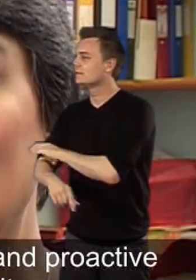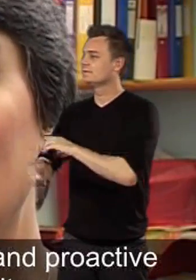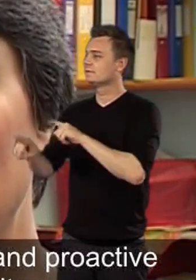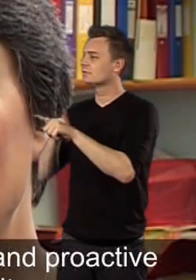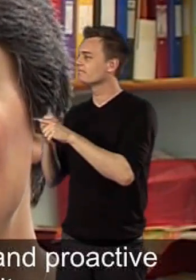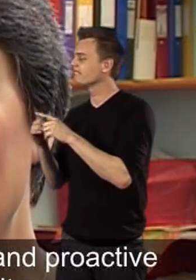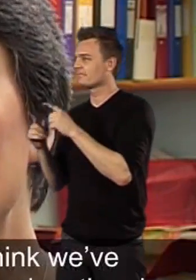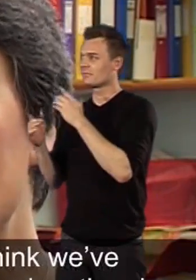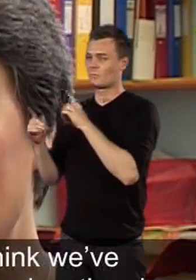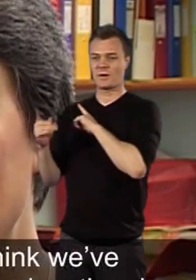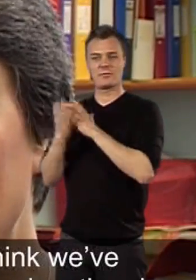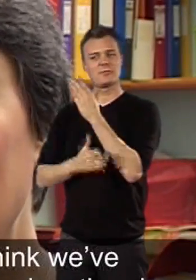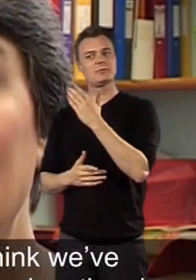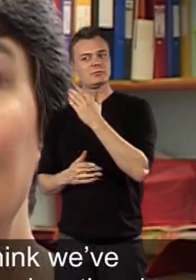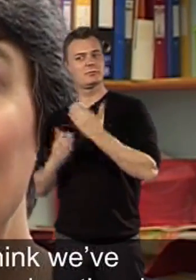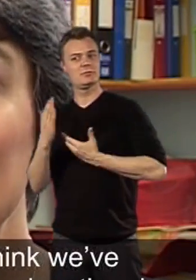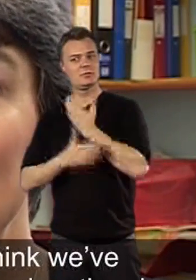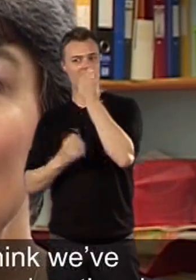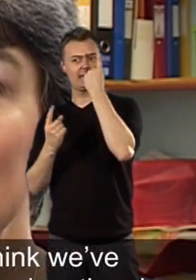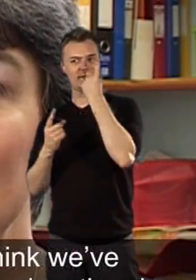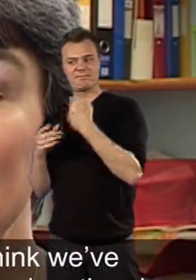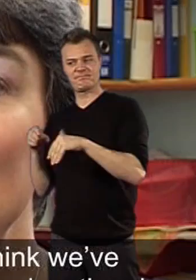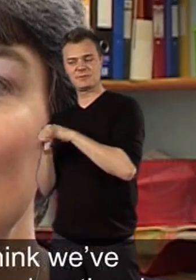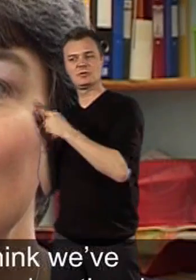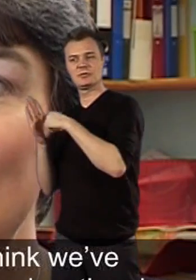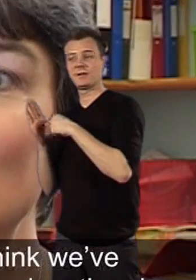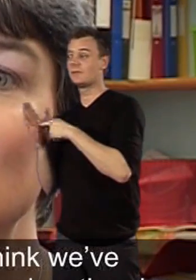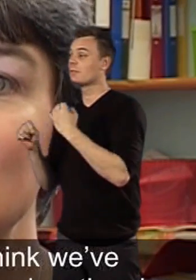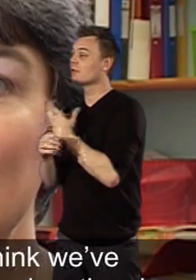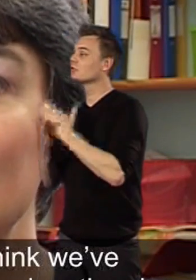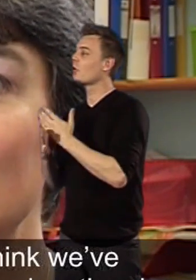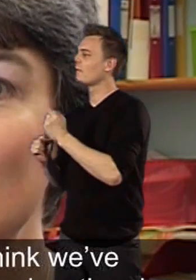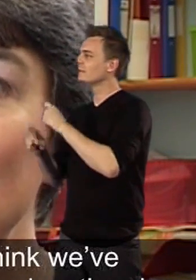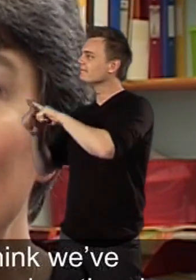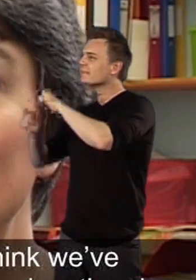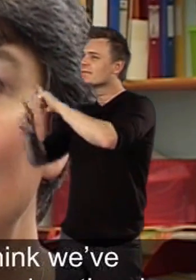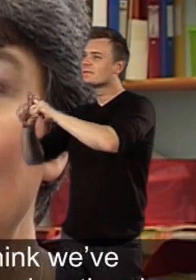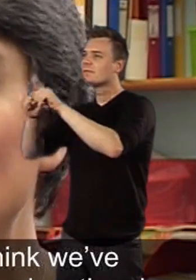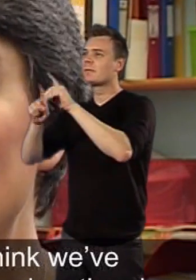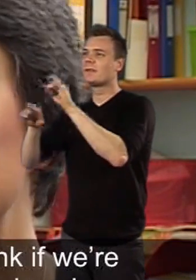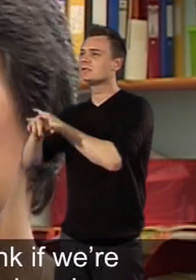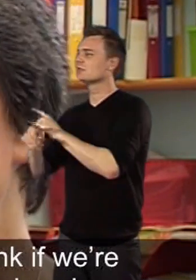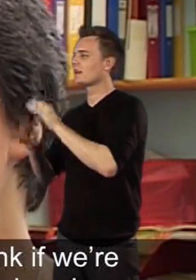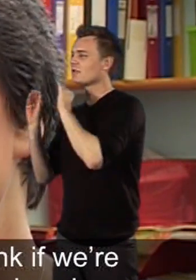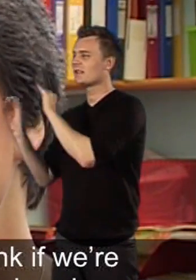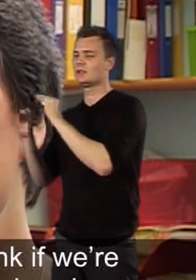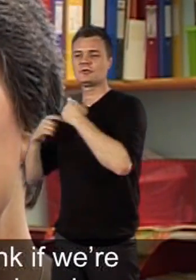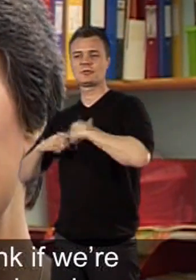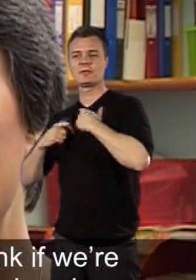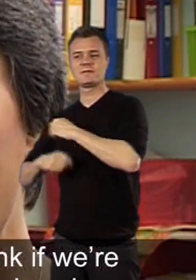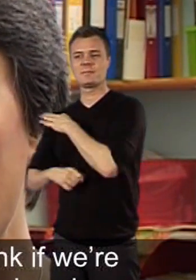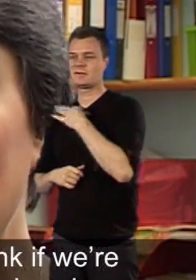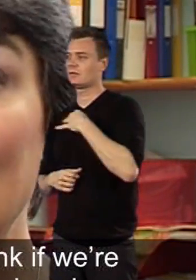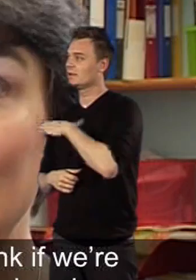new initiative, the inclusion initiative. I think we've got to make all the diverse people, educational, social service,